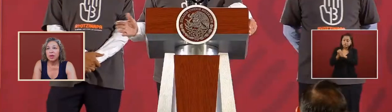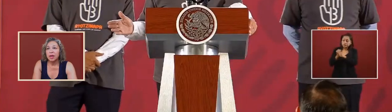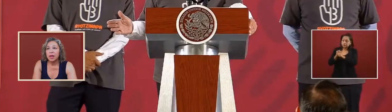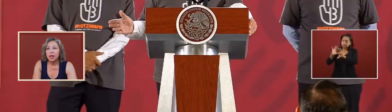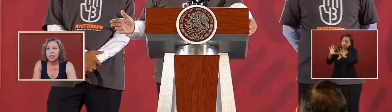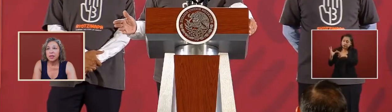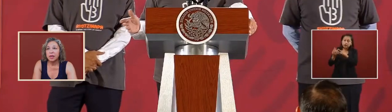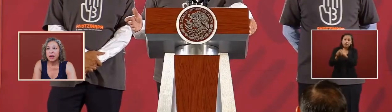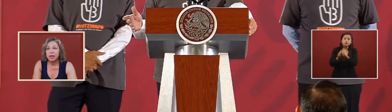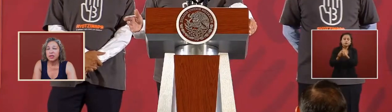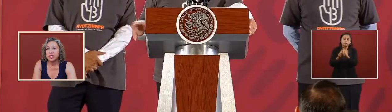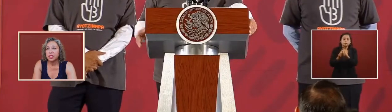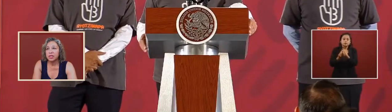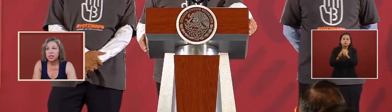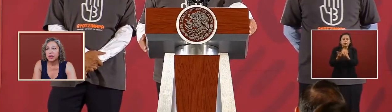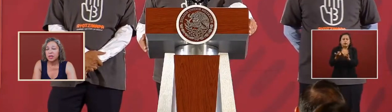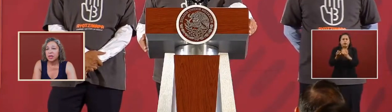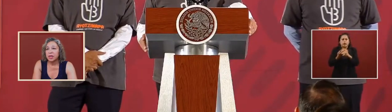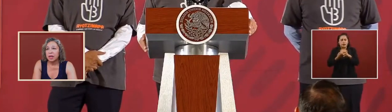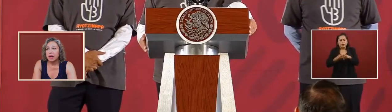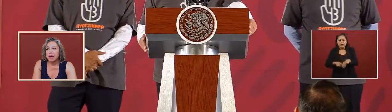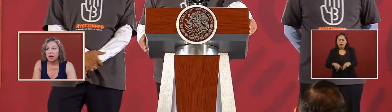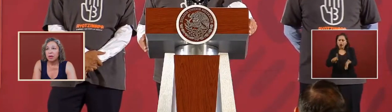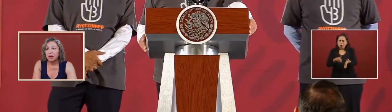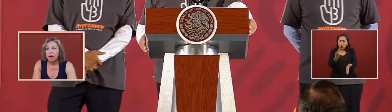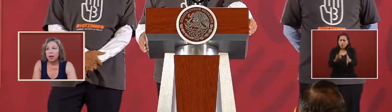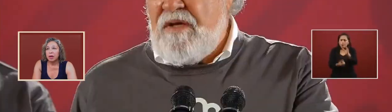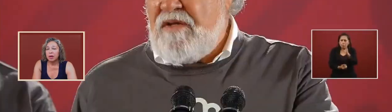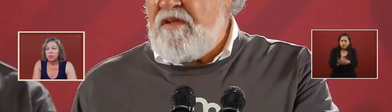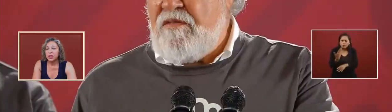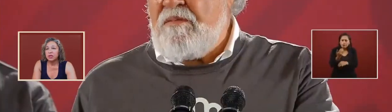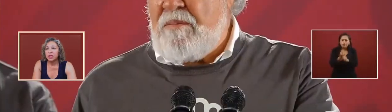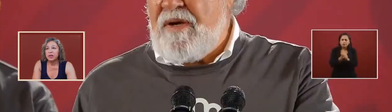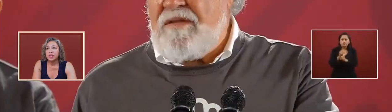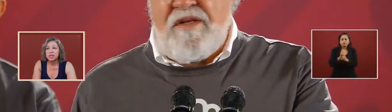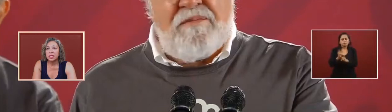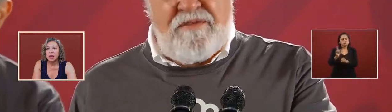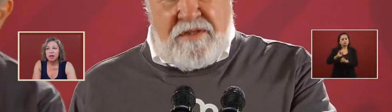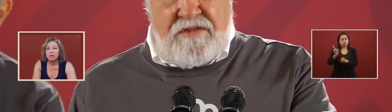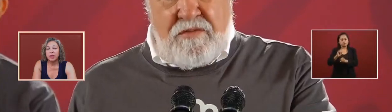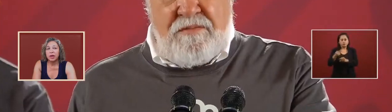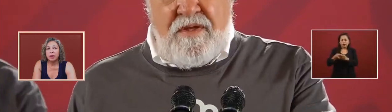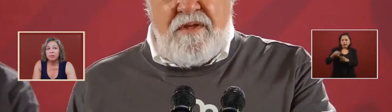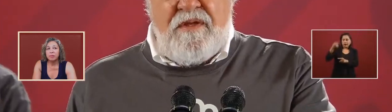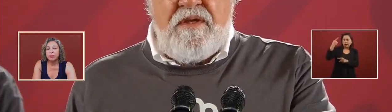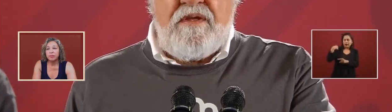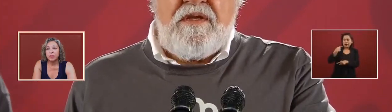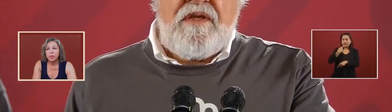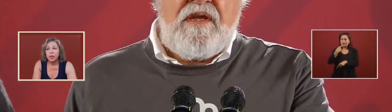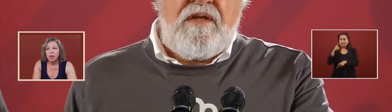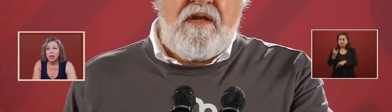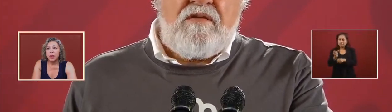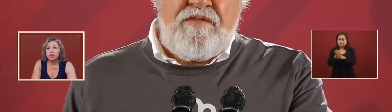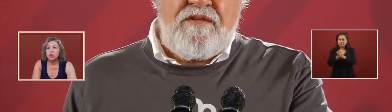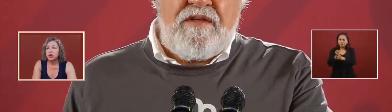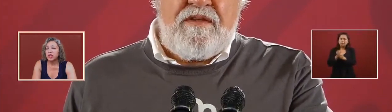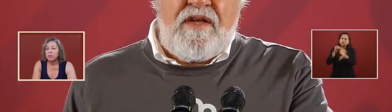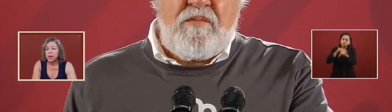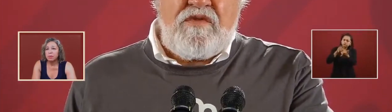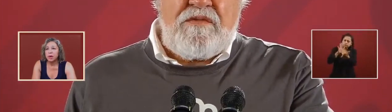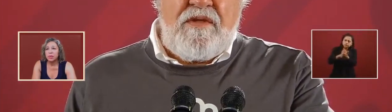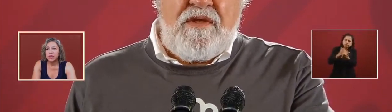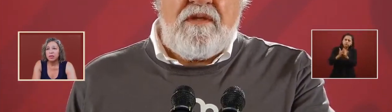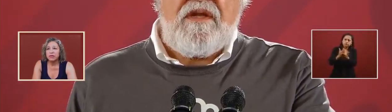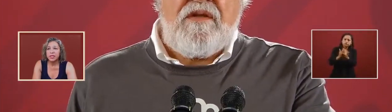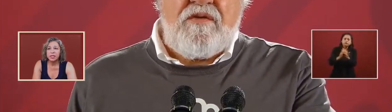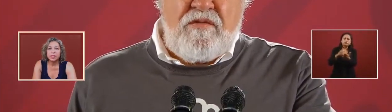you cannot uh just uh when there's evidence of um torture